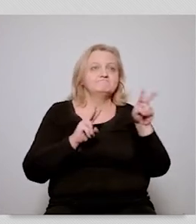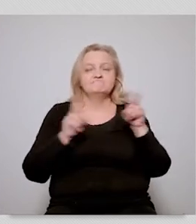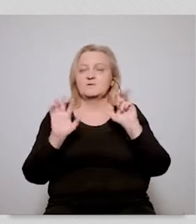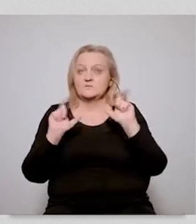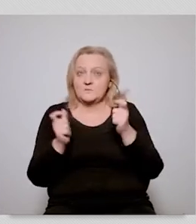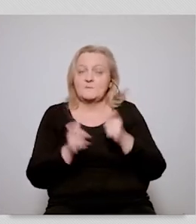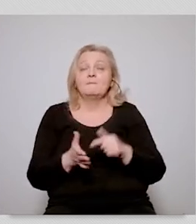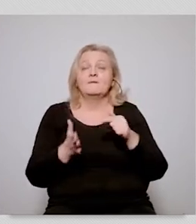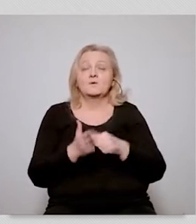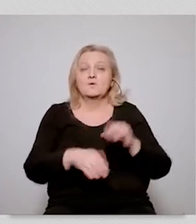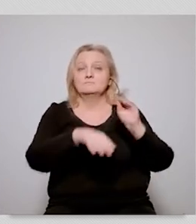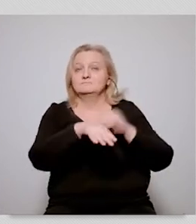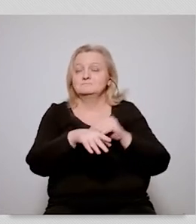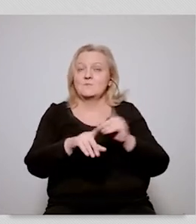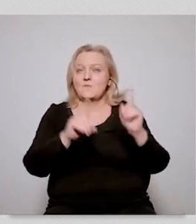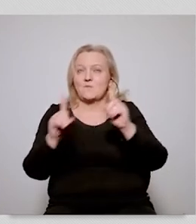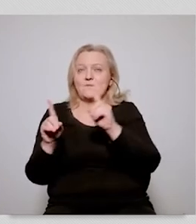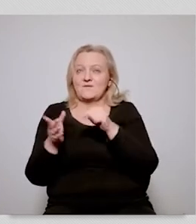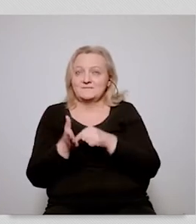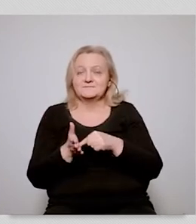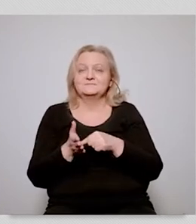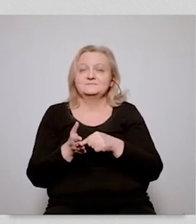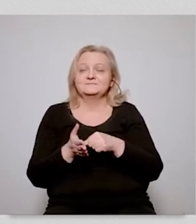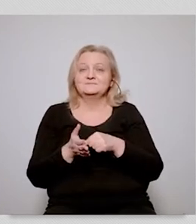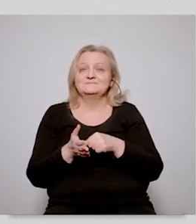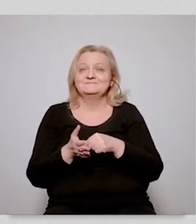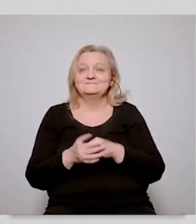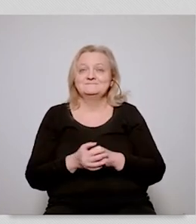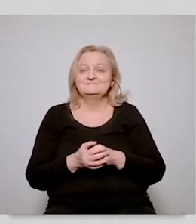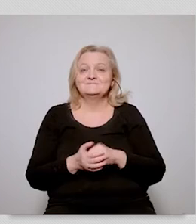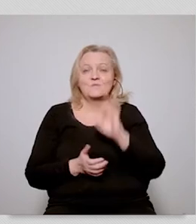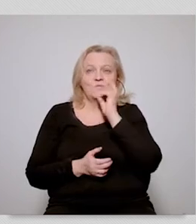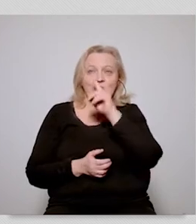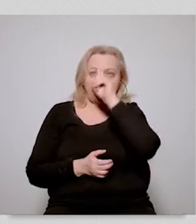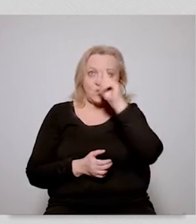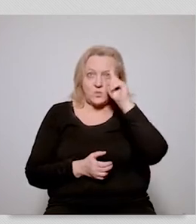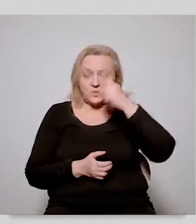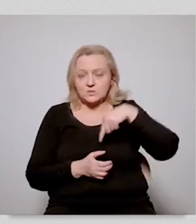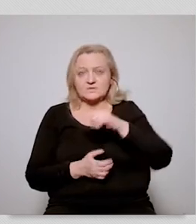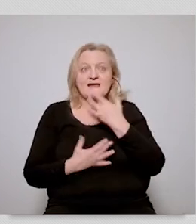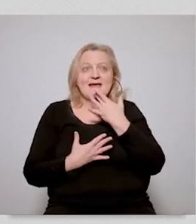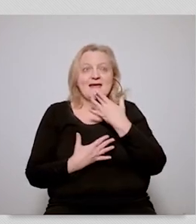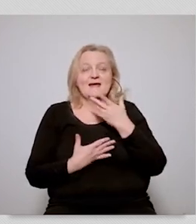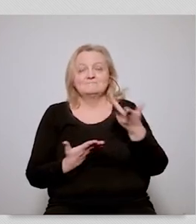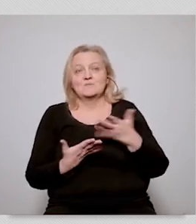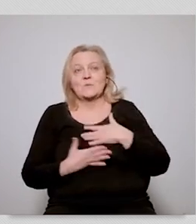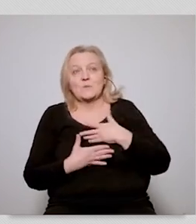green deal and the green transition and its implementation and the young people